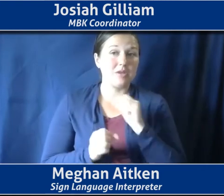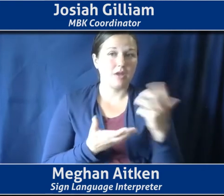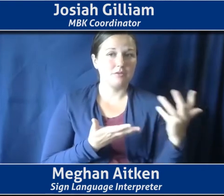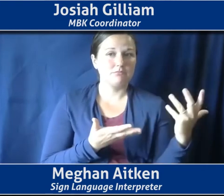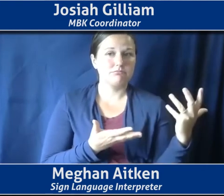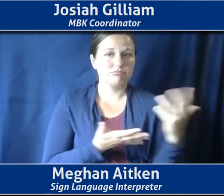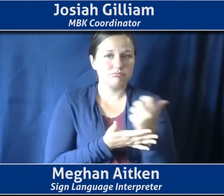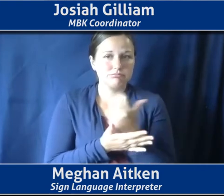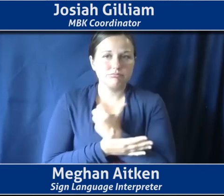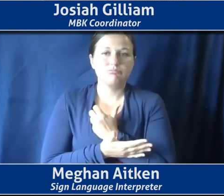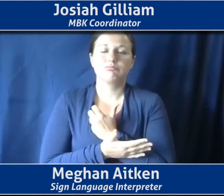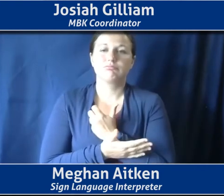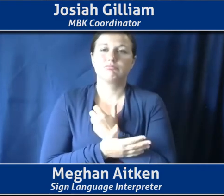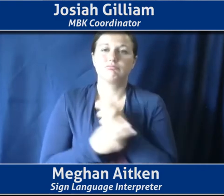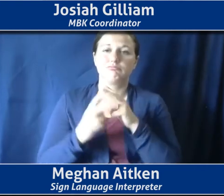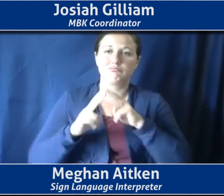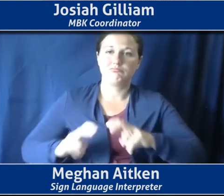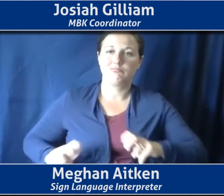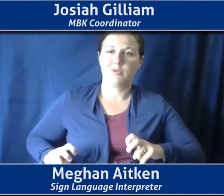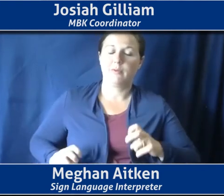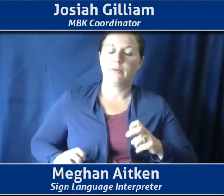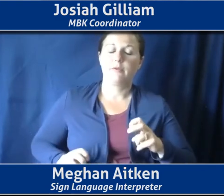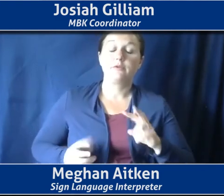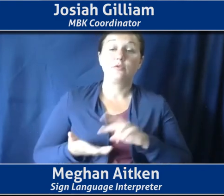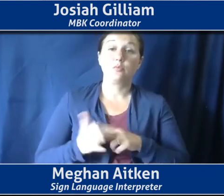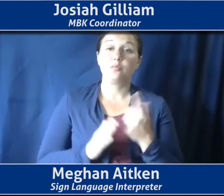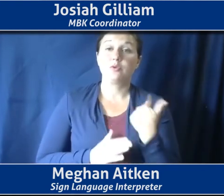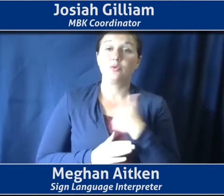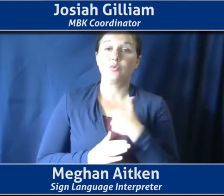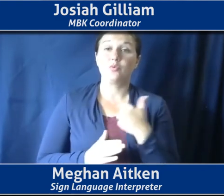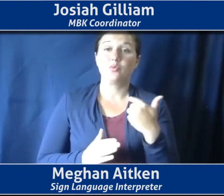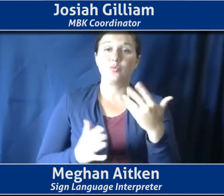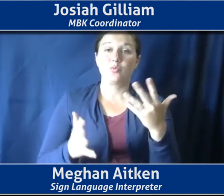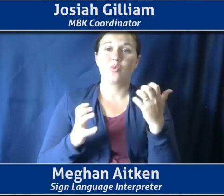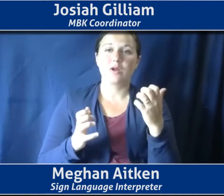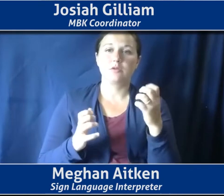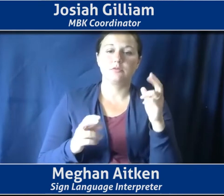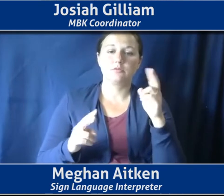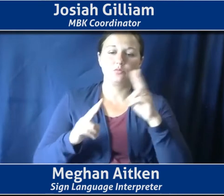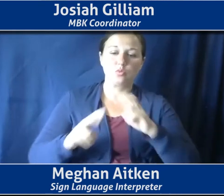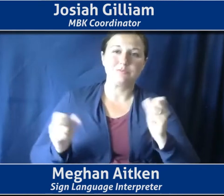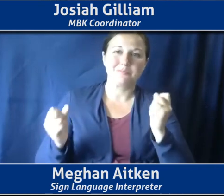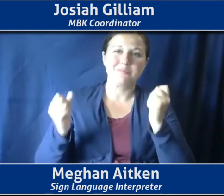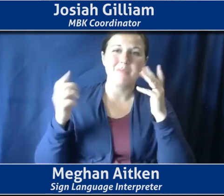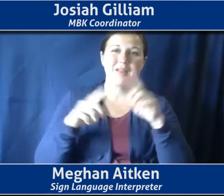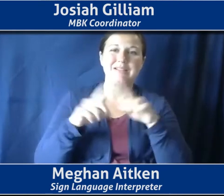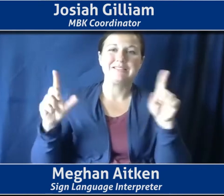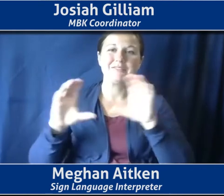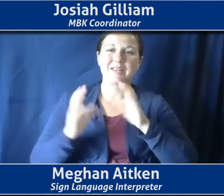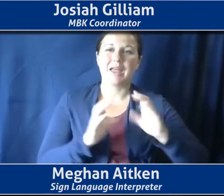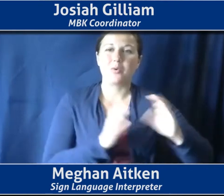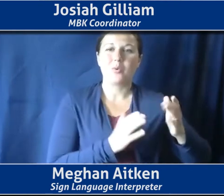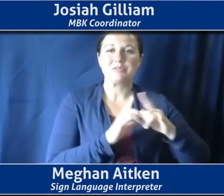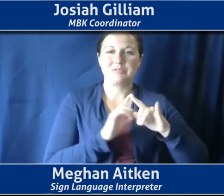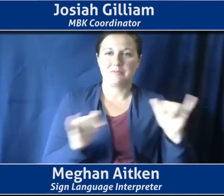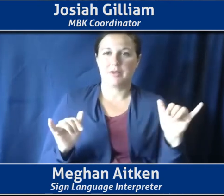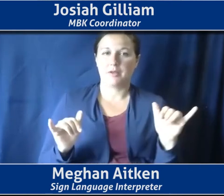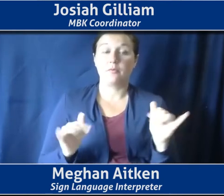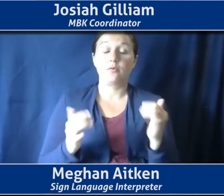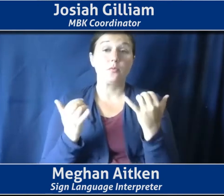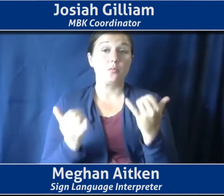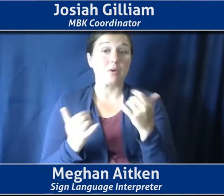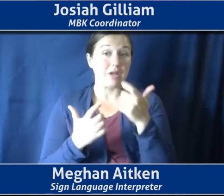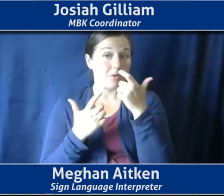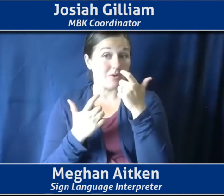identity categories at the same time, because we know that, that these don't exist, um, in isolation. And we're really interested right now in collecting